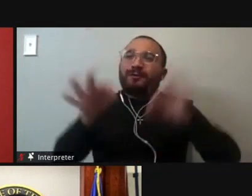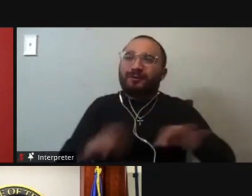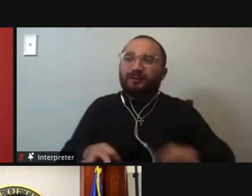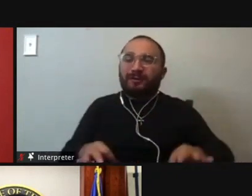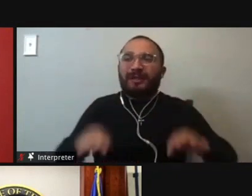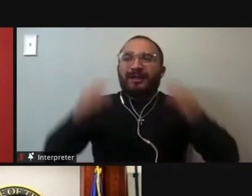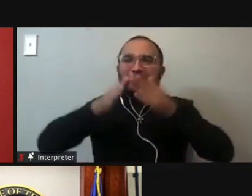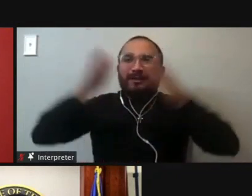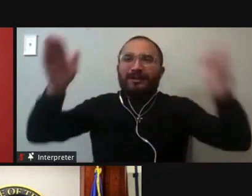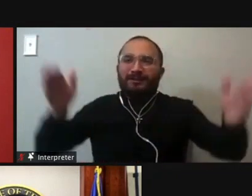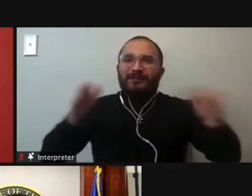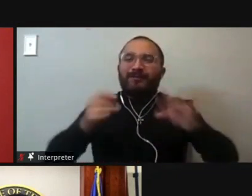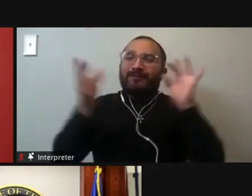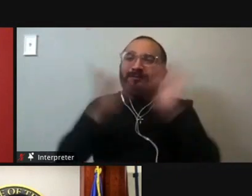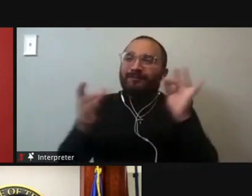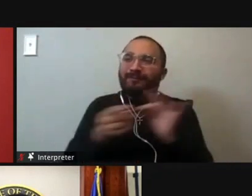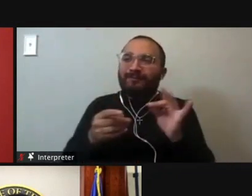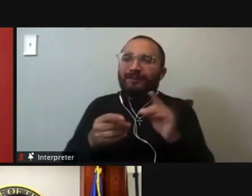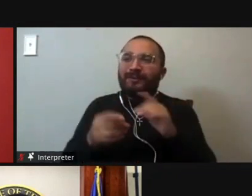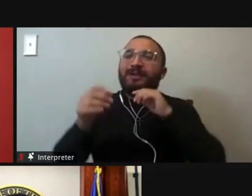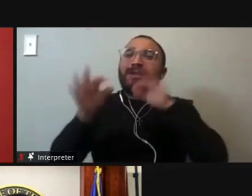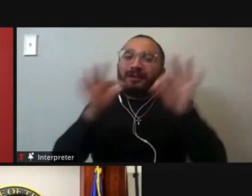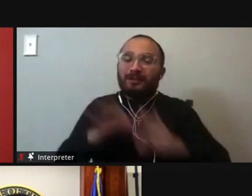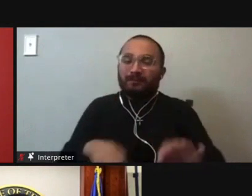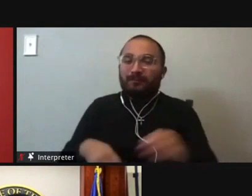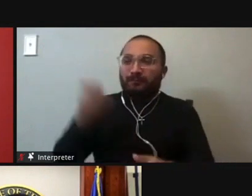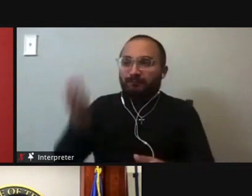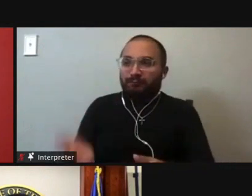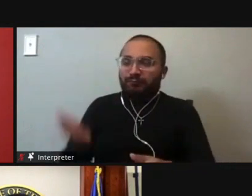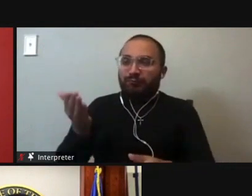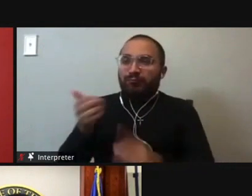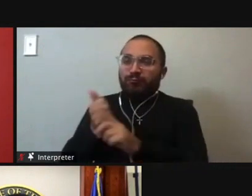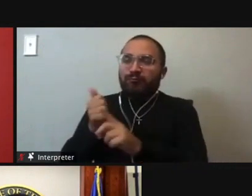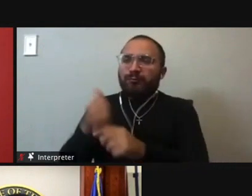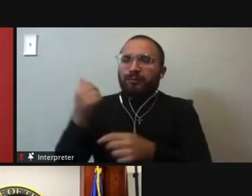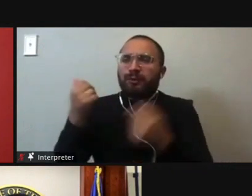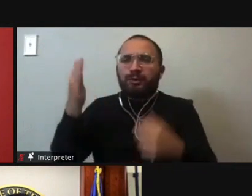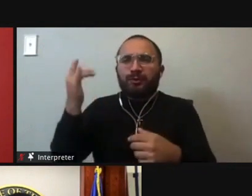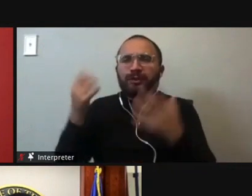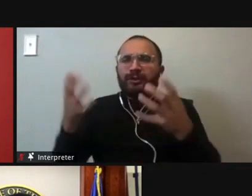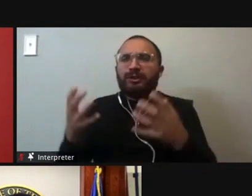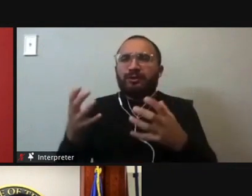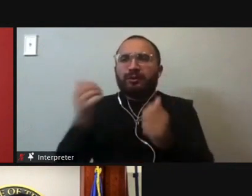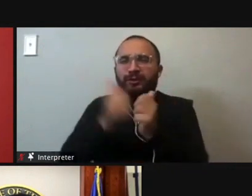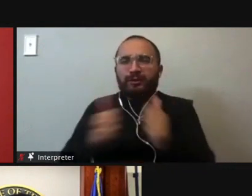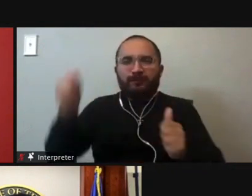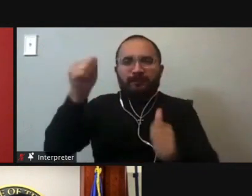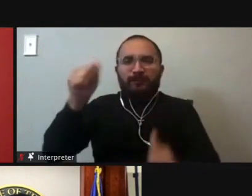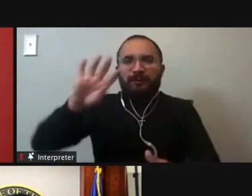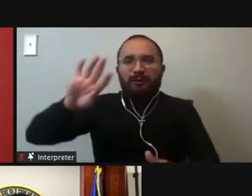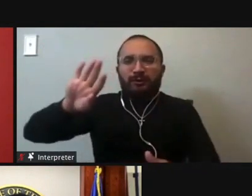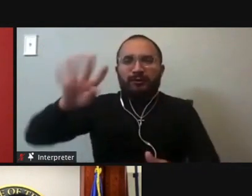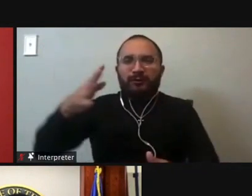if you could just take a couple of minutes to tell us a little bit about yourself and, uh, why you want to be the chief justice of the fourth court of appeals.